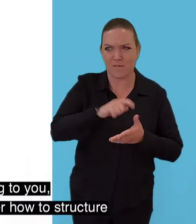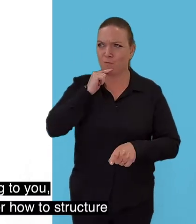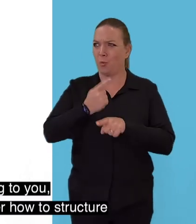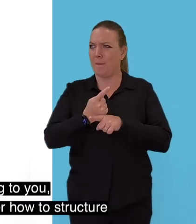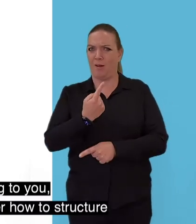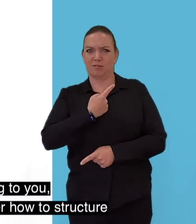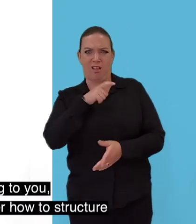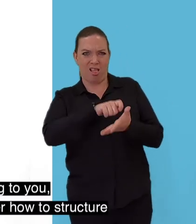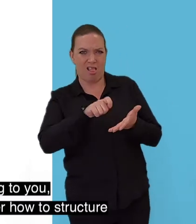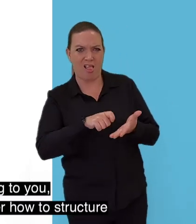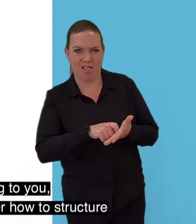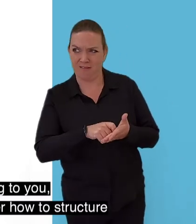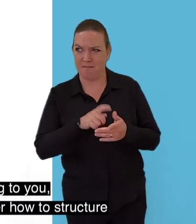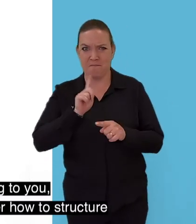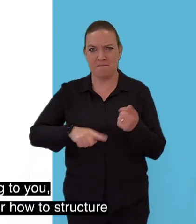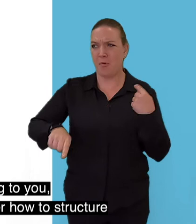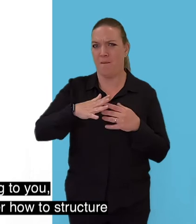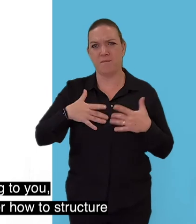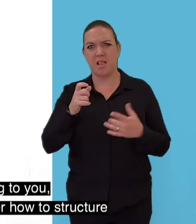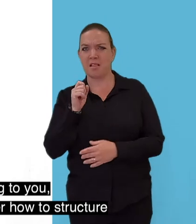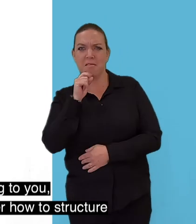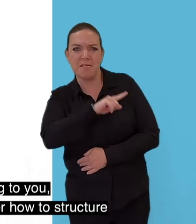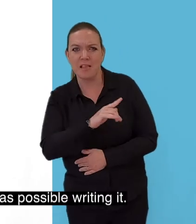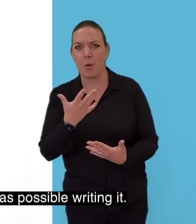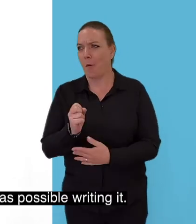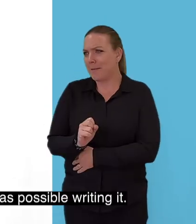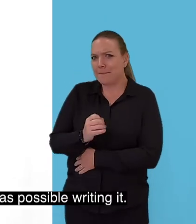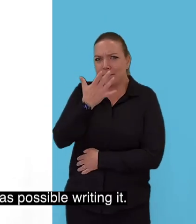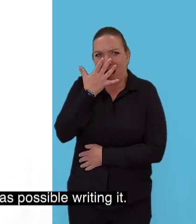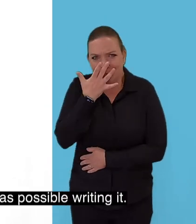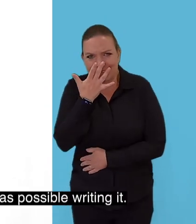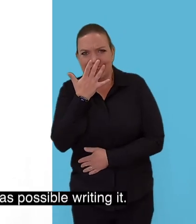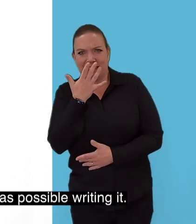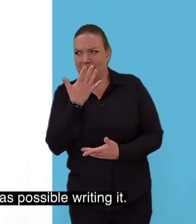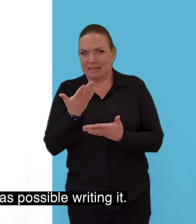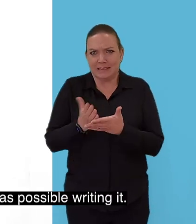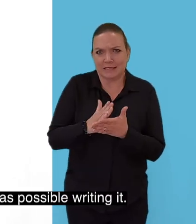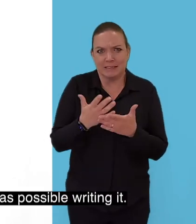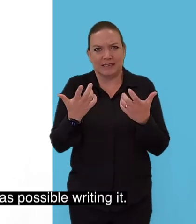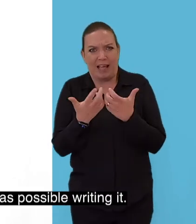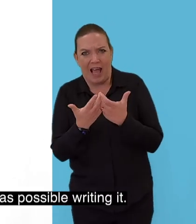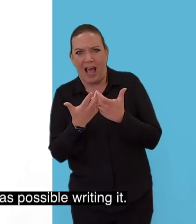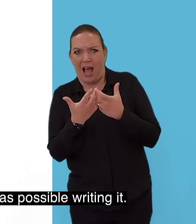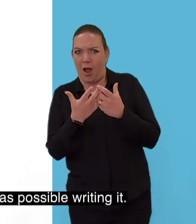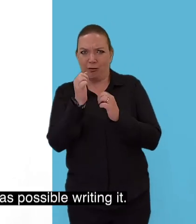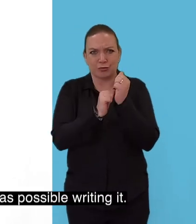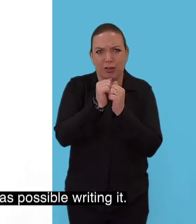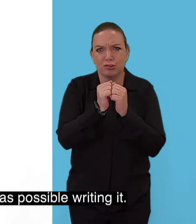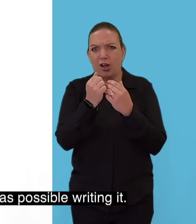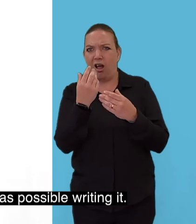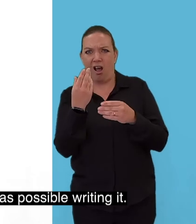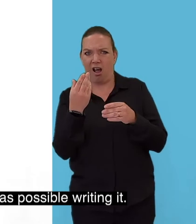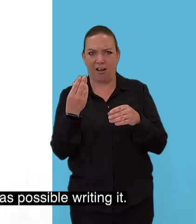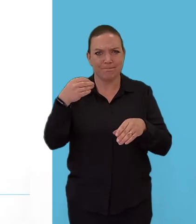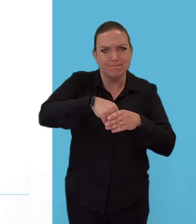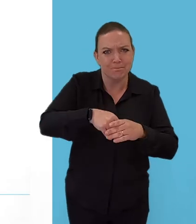or embarrassing to you which is why we're trying to make sure we cover how to structure it and what to include so you feel as comfortable as possible